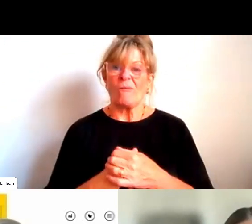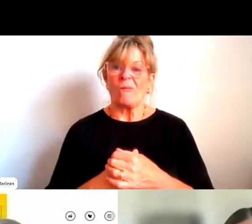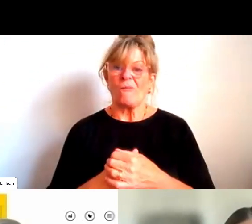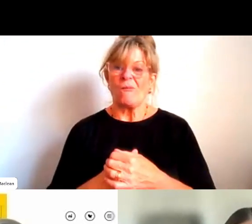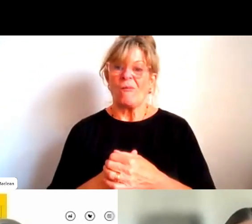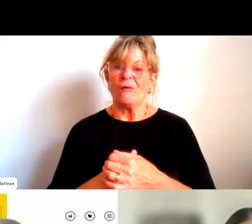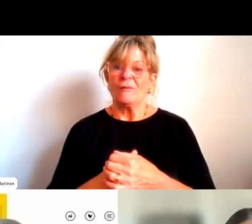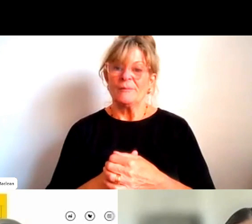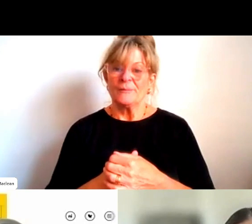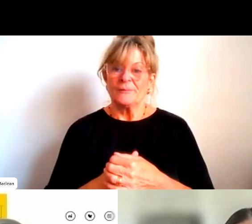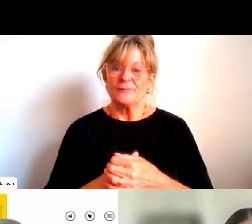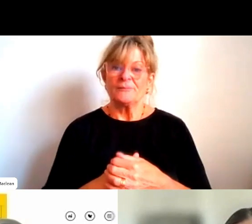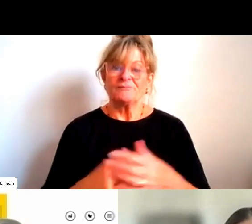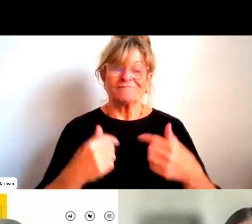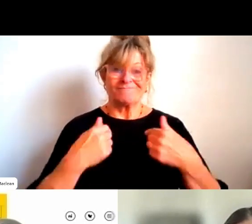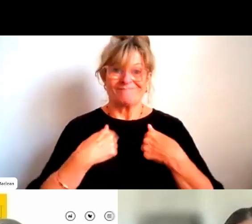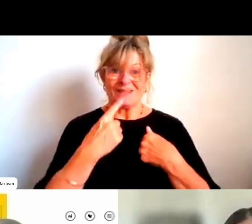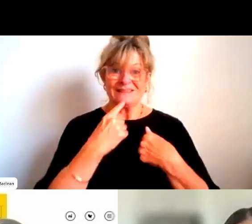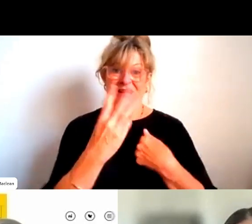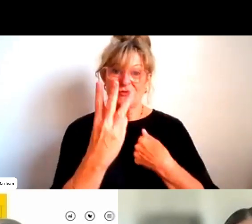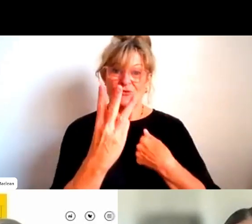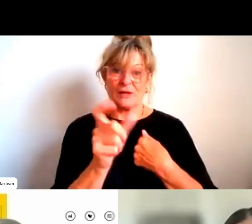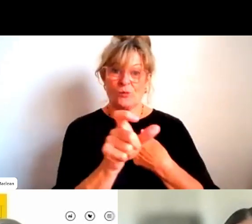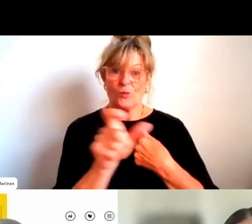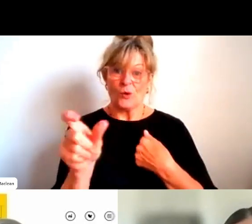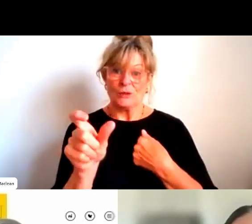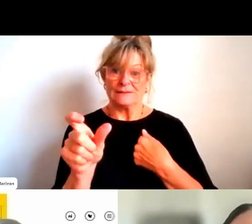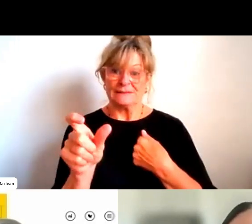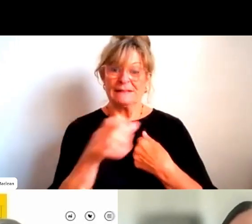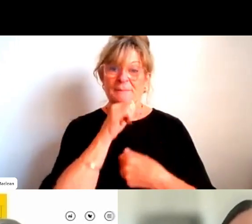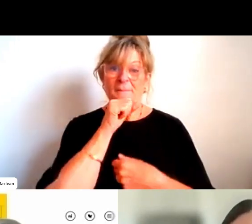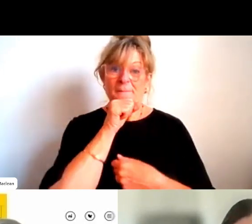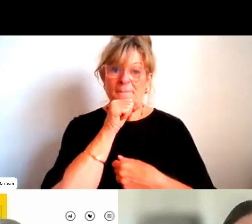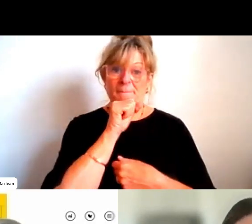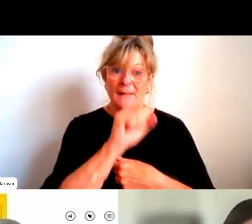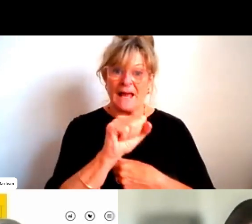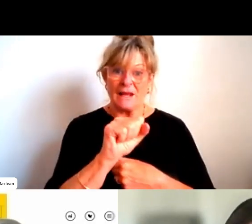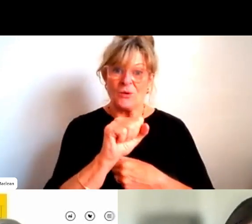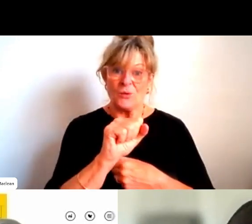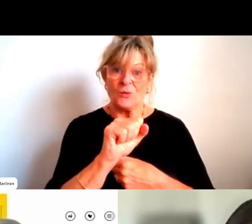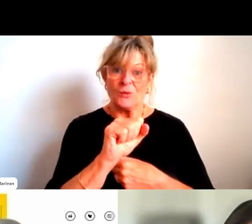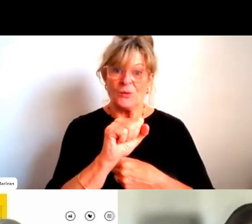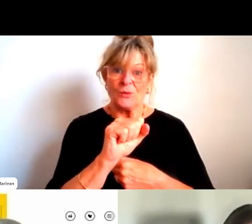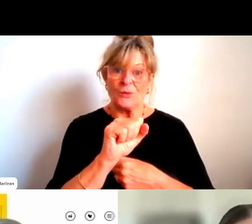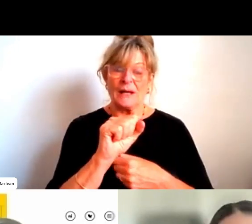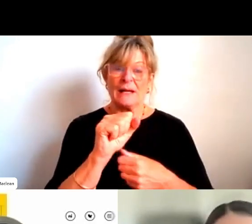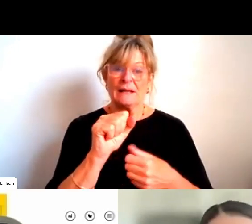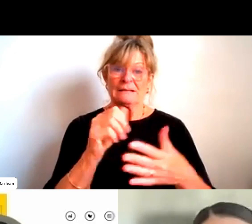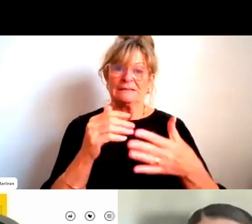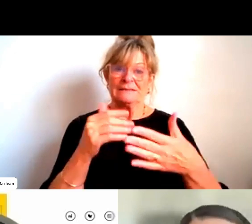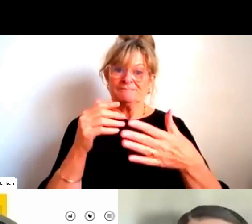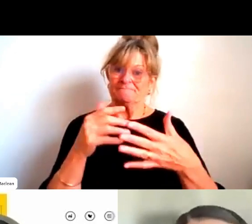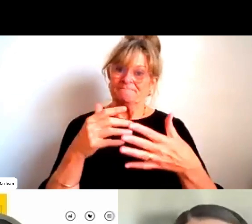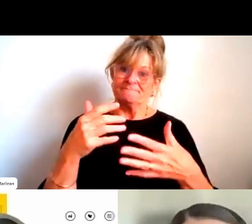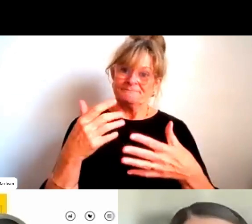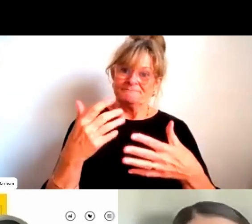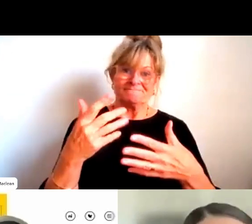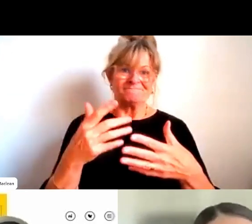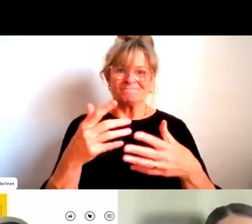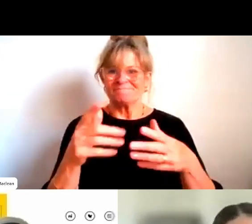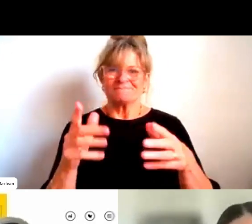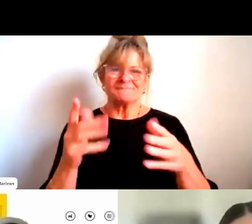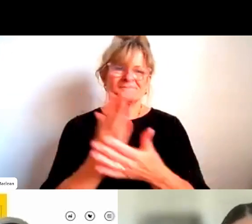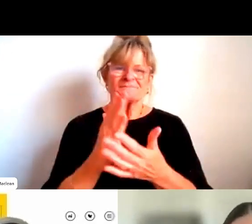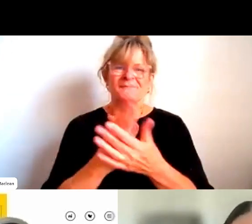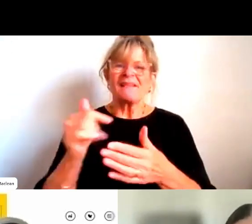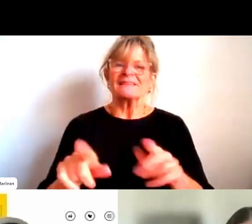I'll give it in like three words, male, pale, stale. I mean, that really is one of the reasons. So it's really a boys club, bring on your